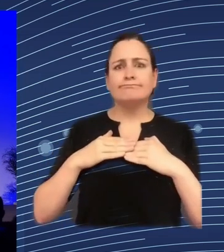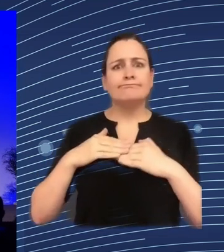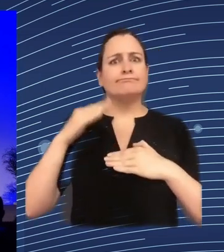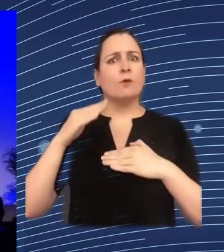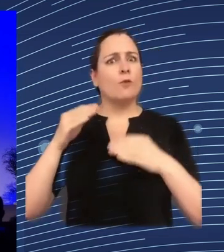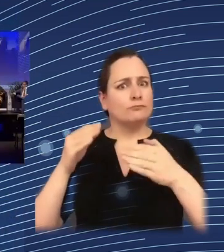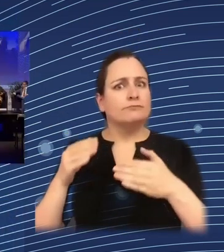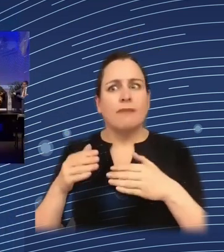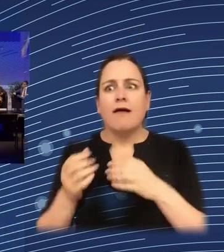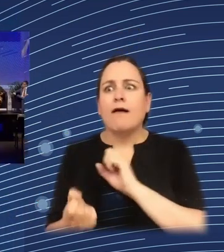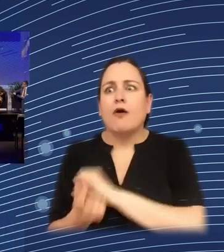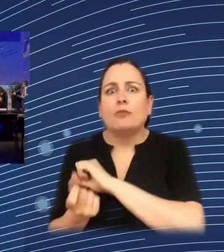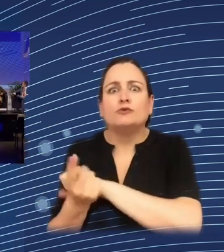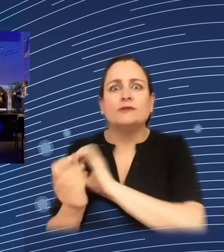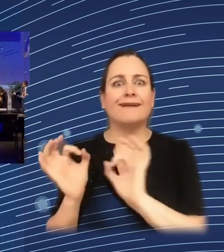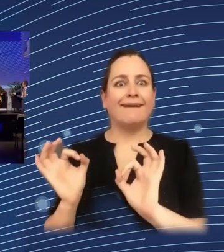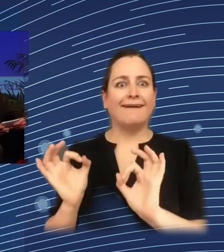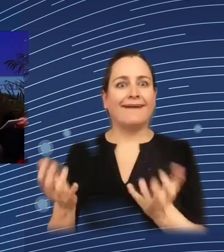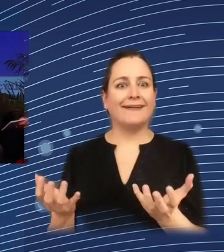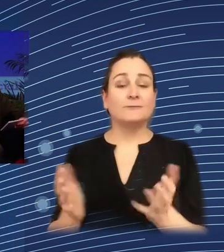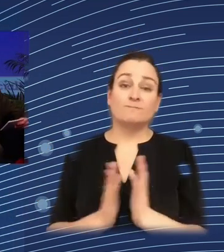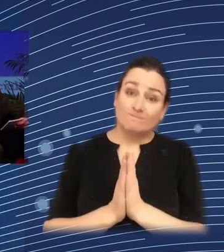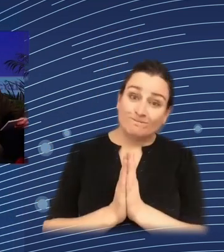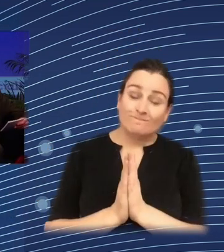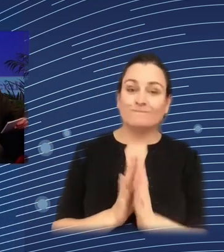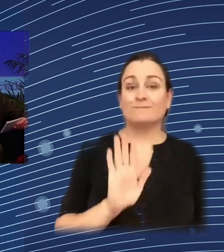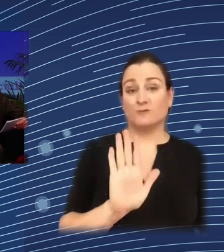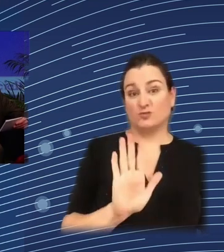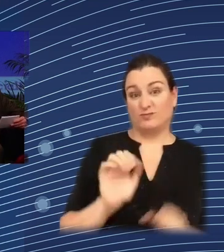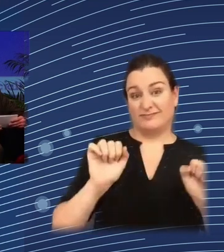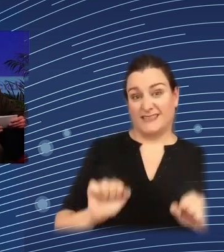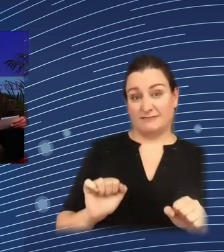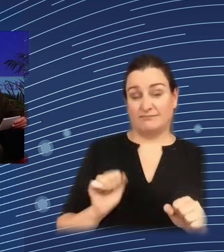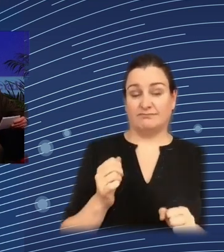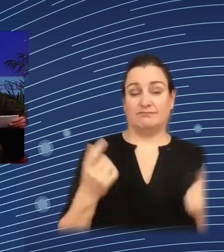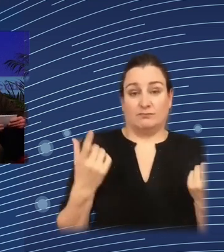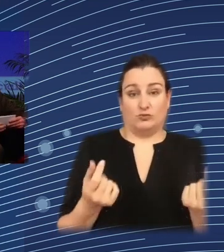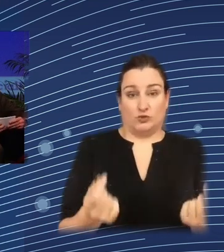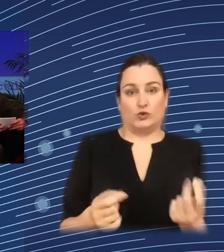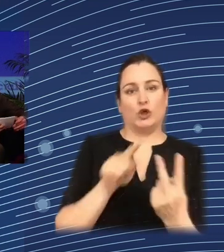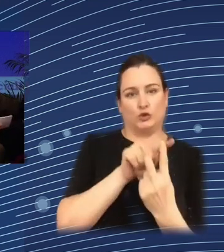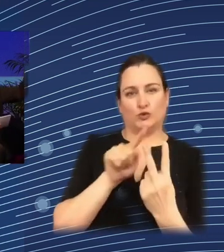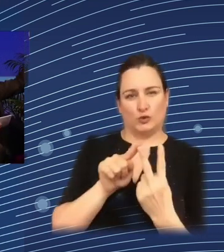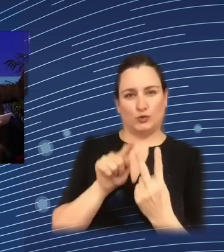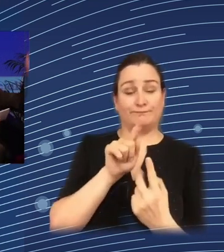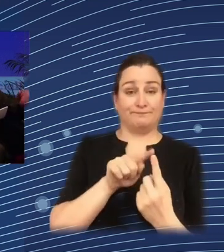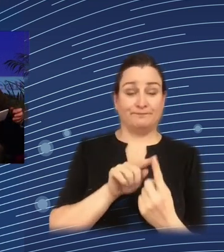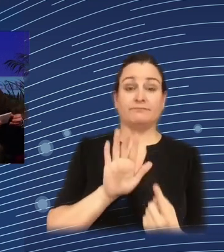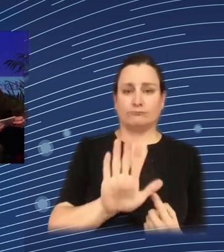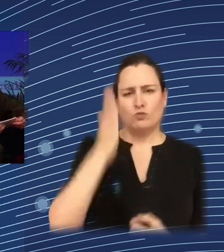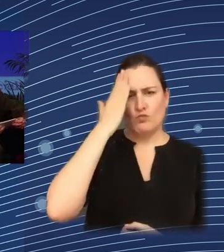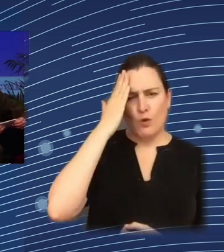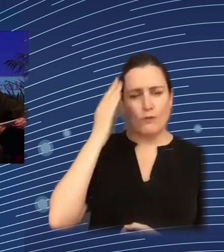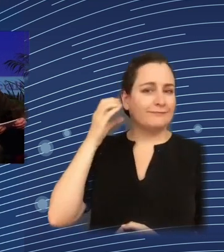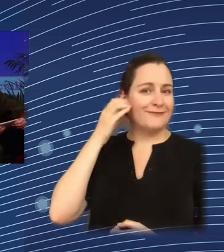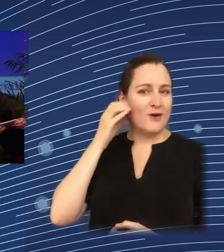for that we have a Slido survey we will do it in two rounds you know the game by now please take out your phones here's the